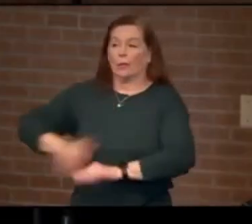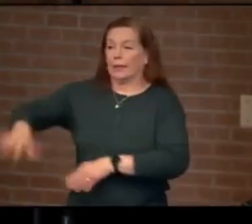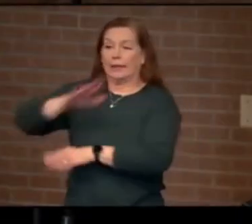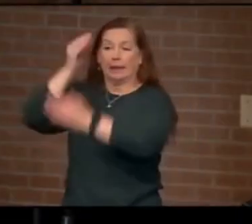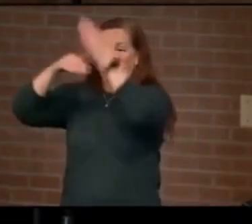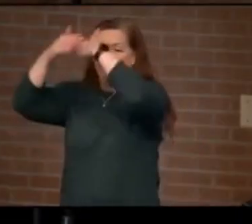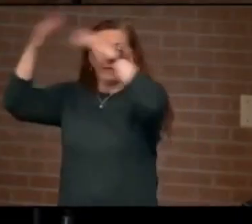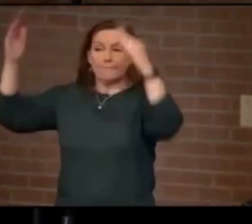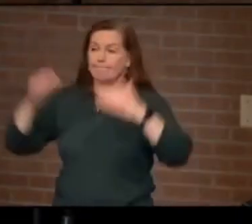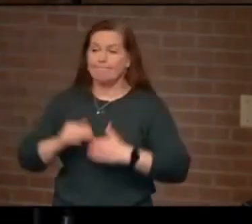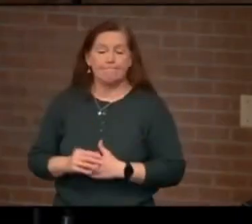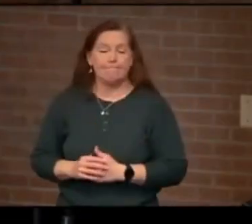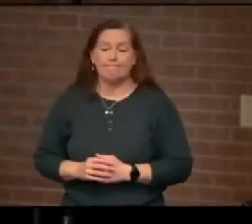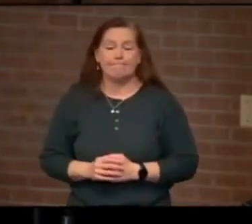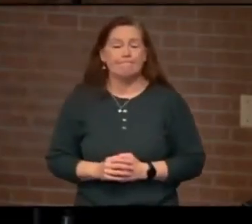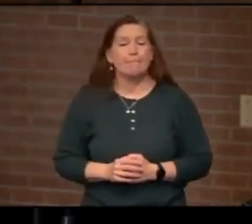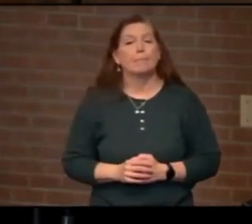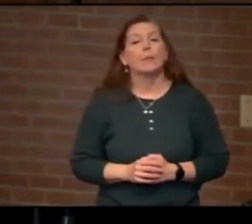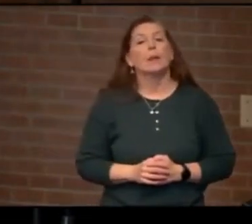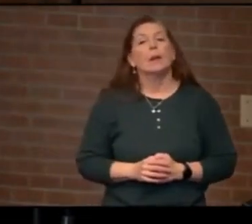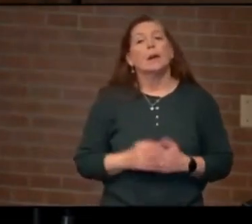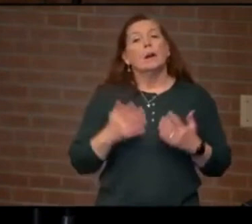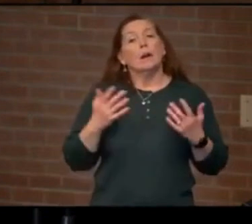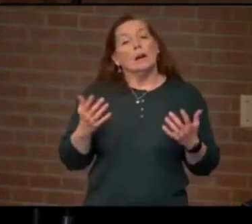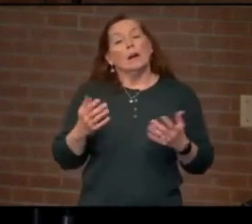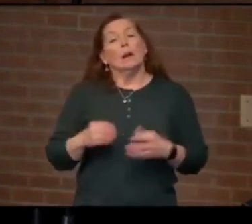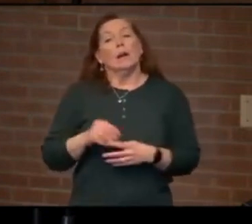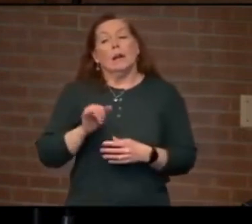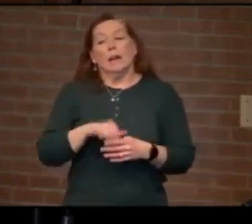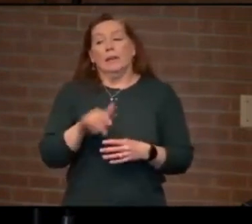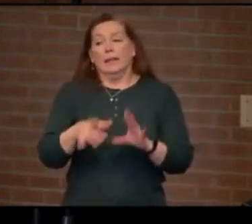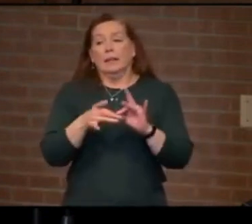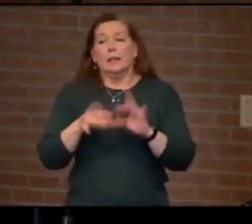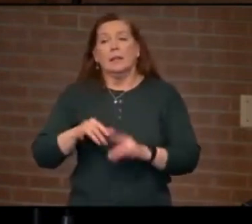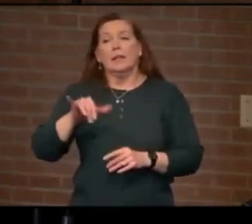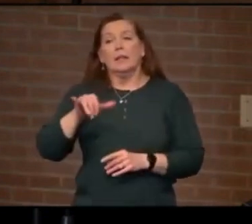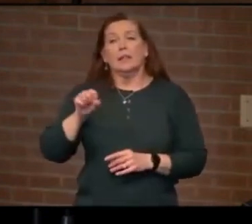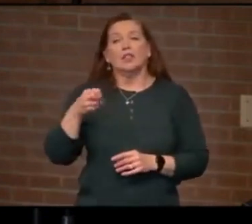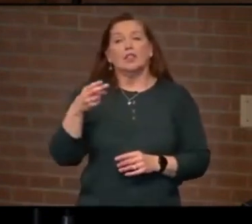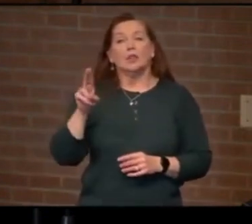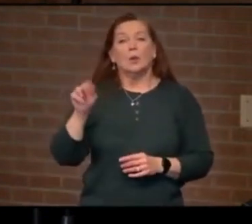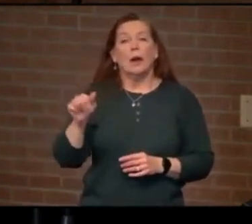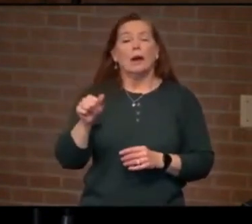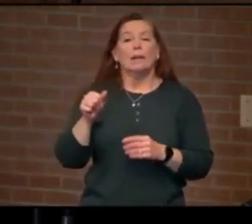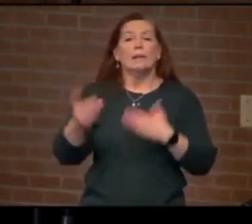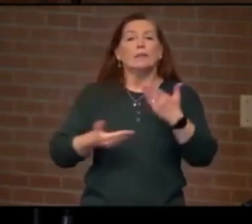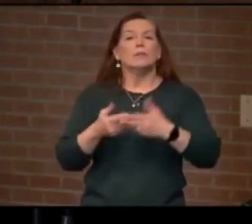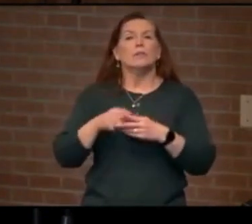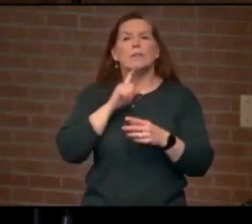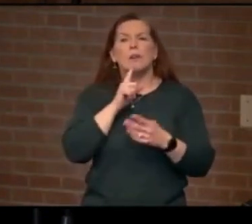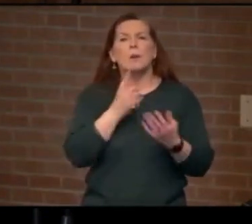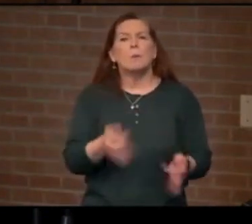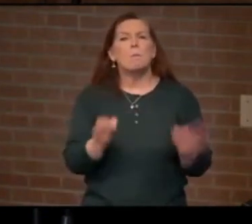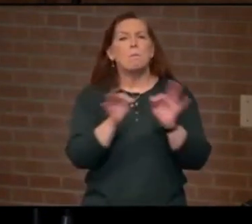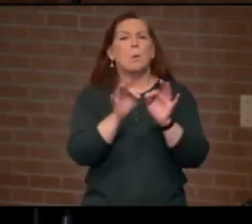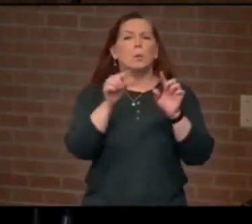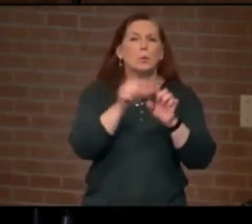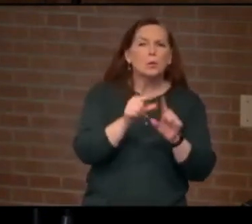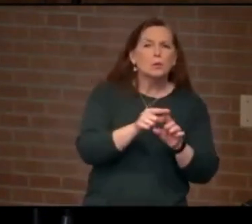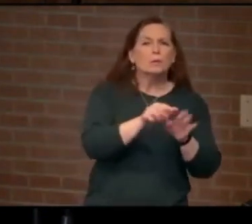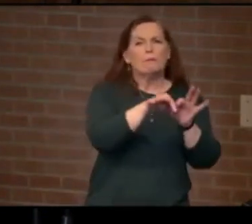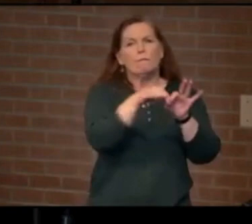Well, in this passage, Yeshua introduces some very important words, phrases, and concepts